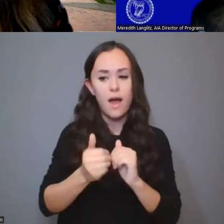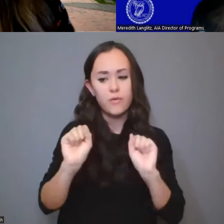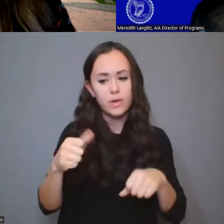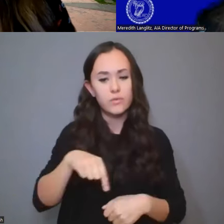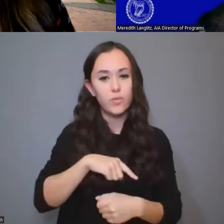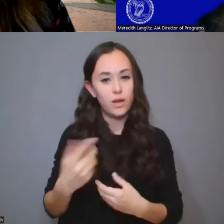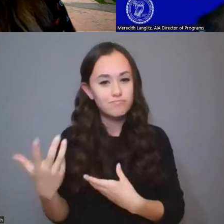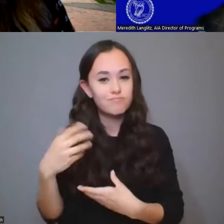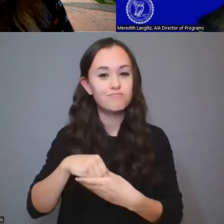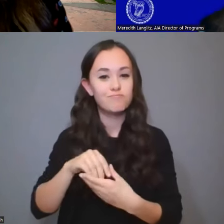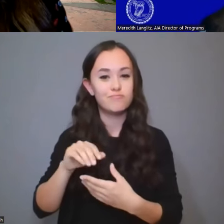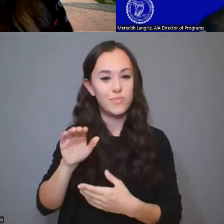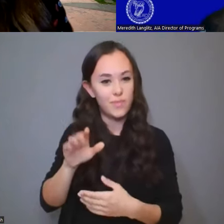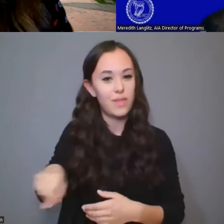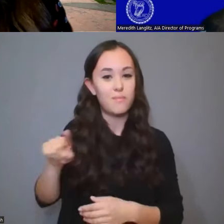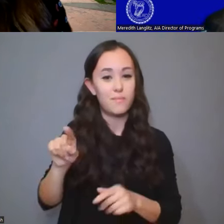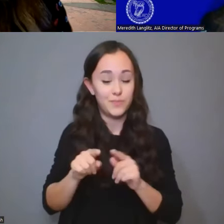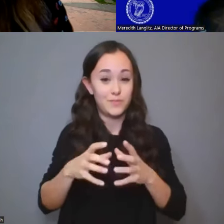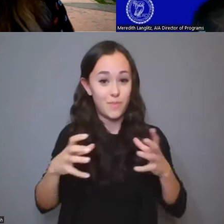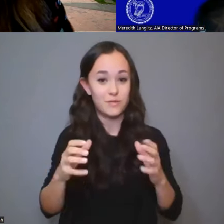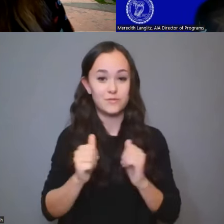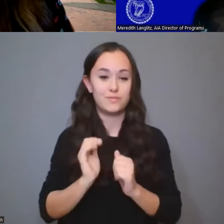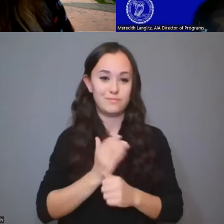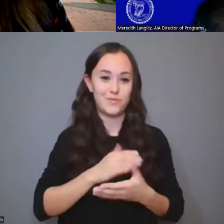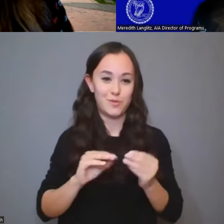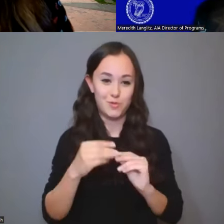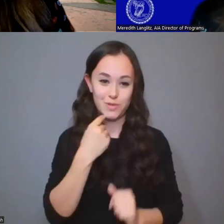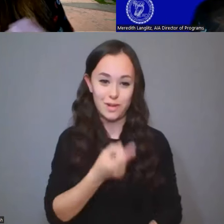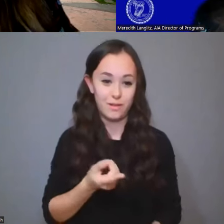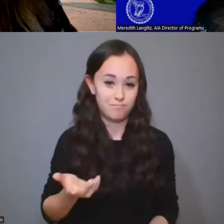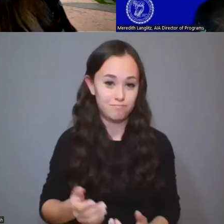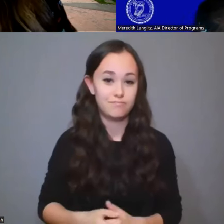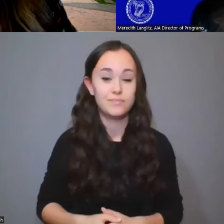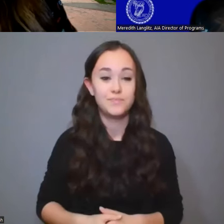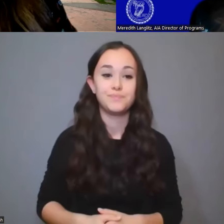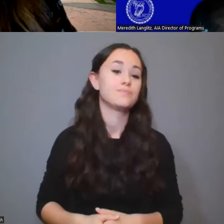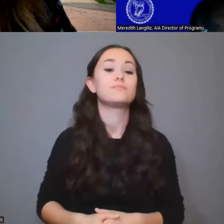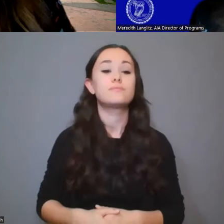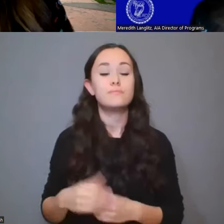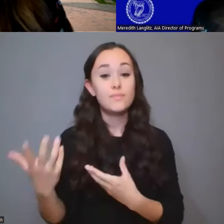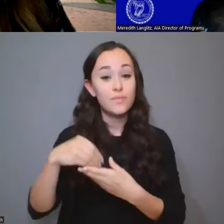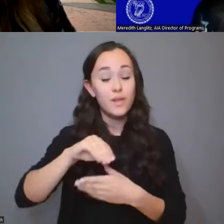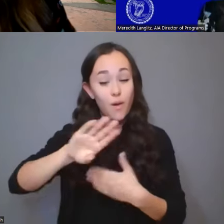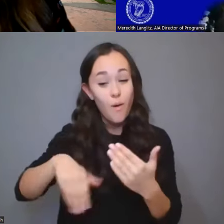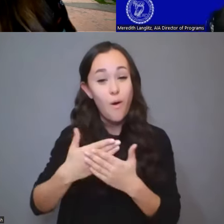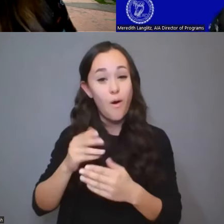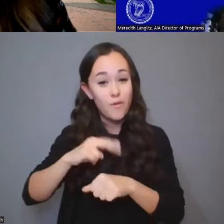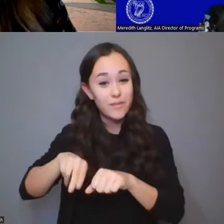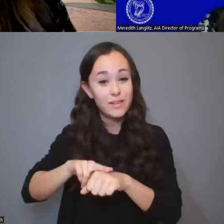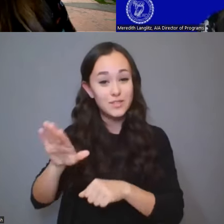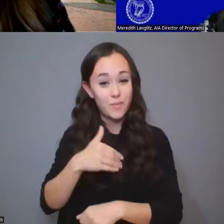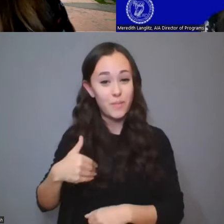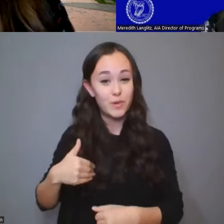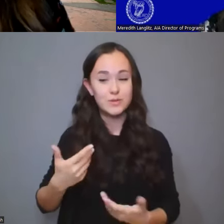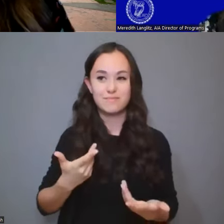possible with our process of storytelling? Now, obviously, trying to involve all of the nation's members, that's not a feasible thing,